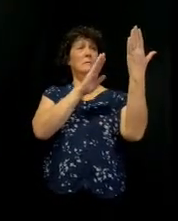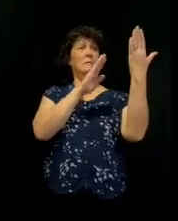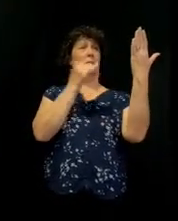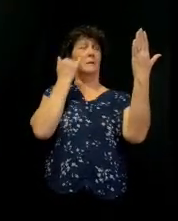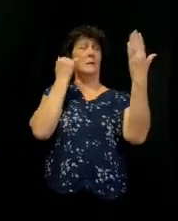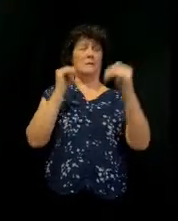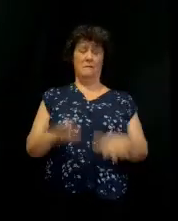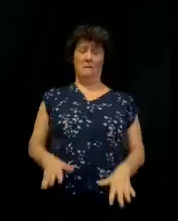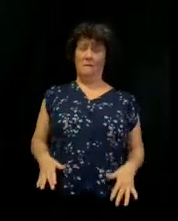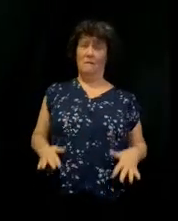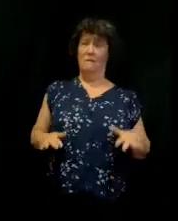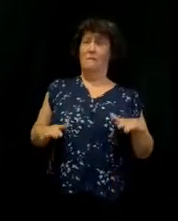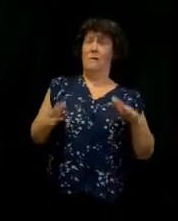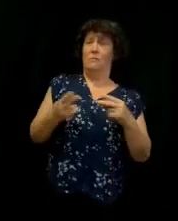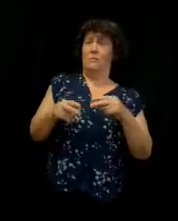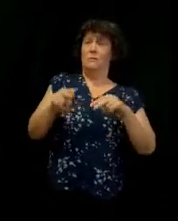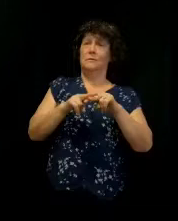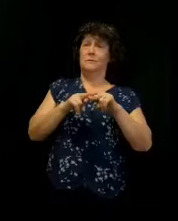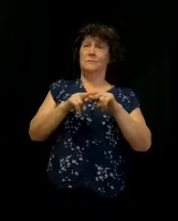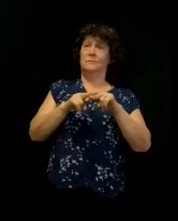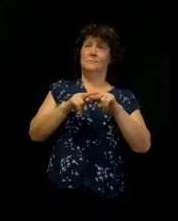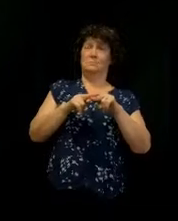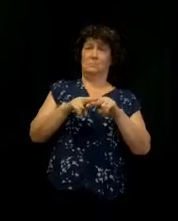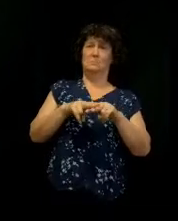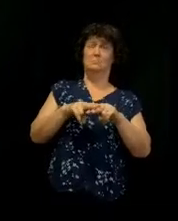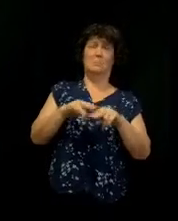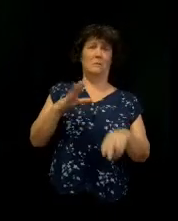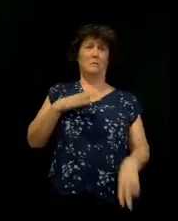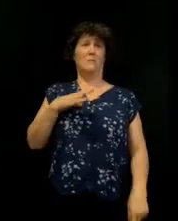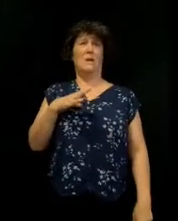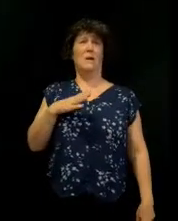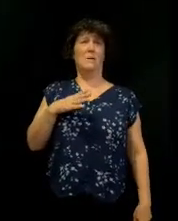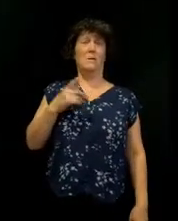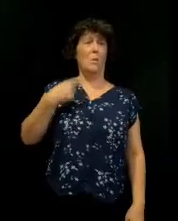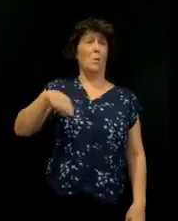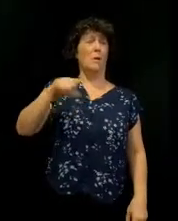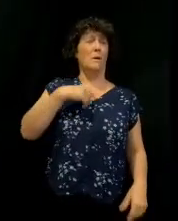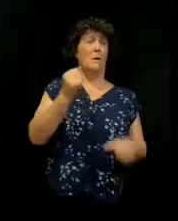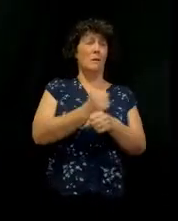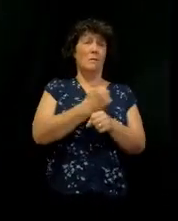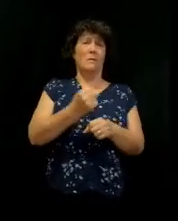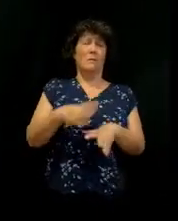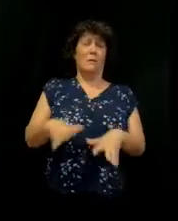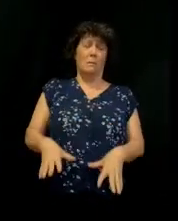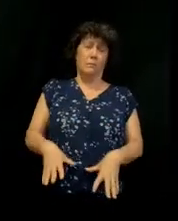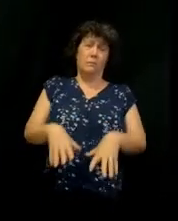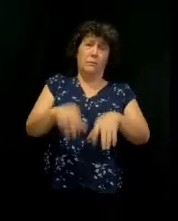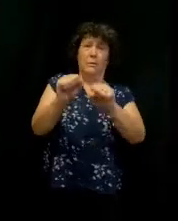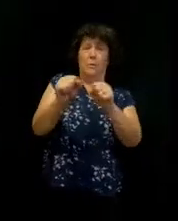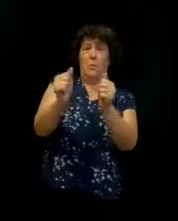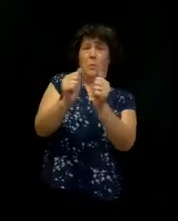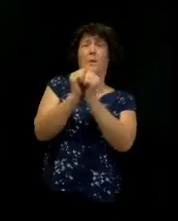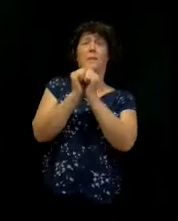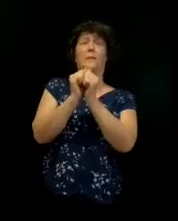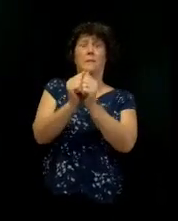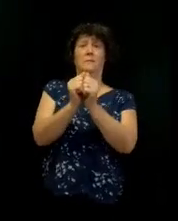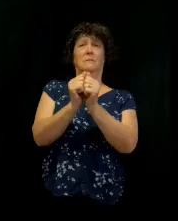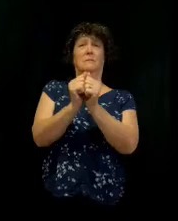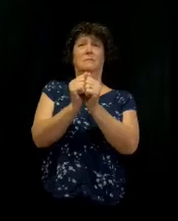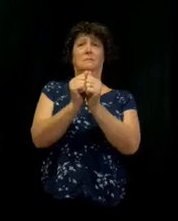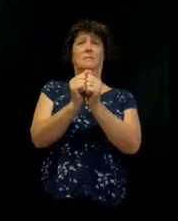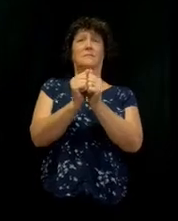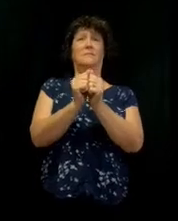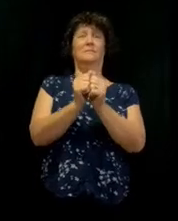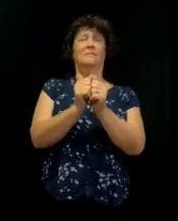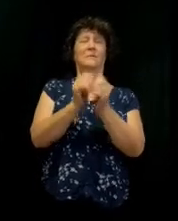are increasing, it's just logical that we'd be swept up in it, God. That we'd be swept up in it, Father. So,